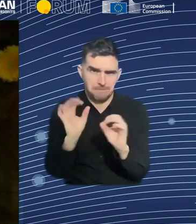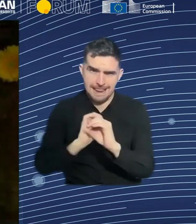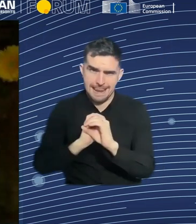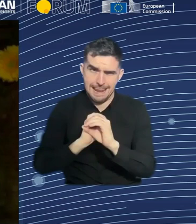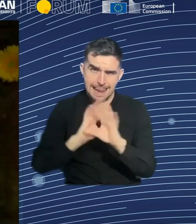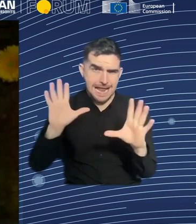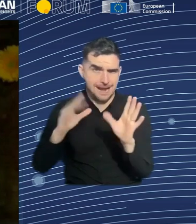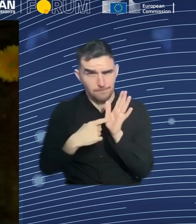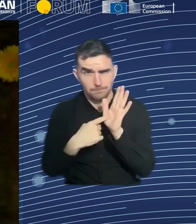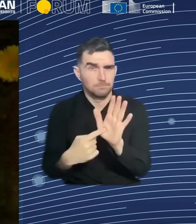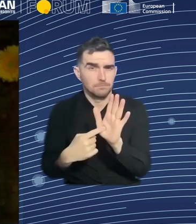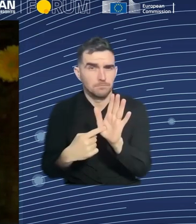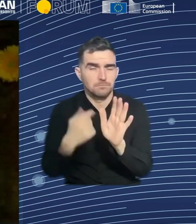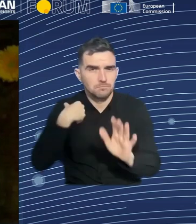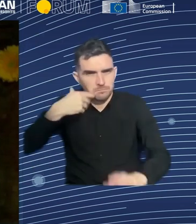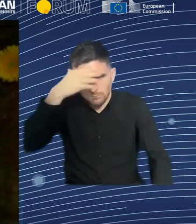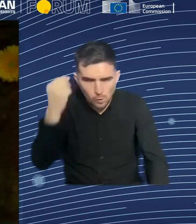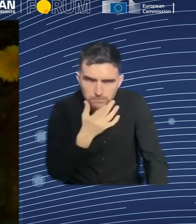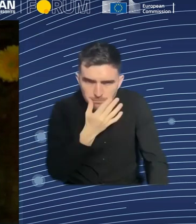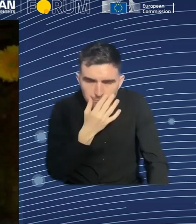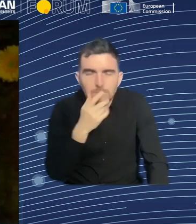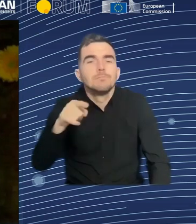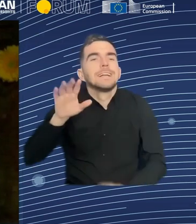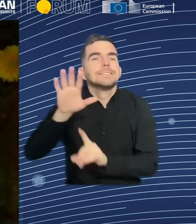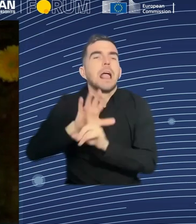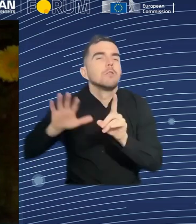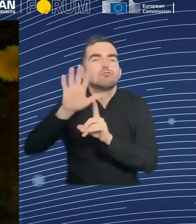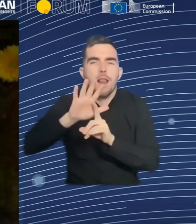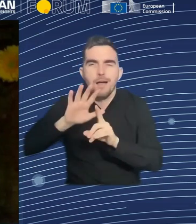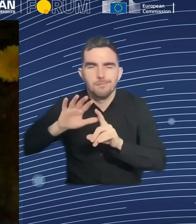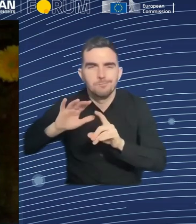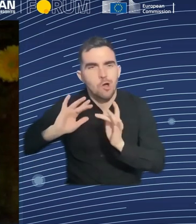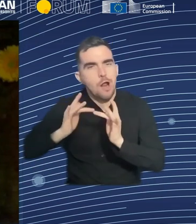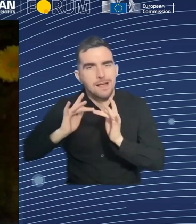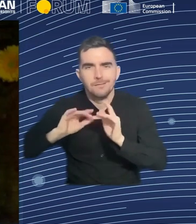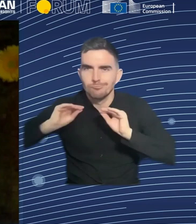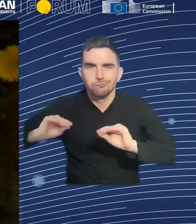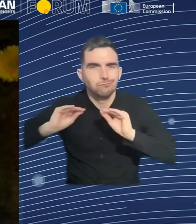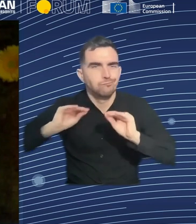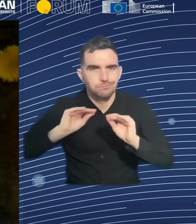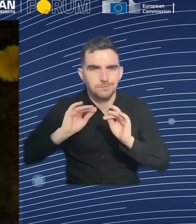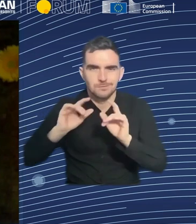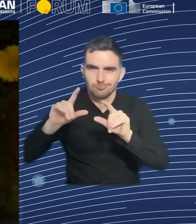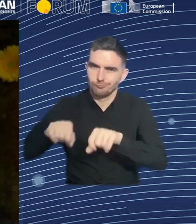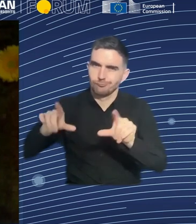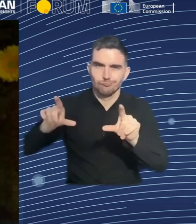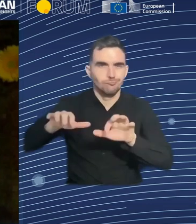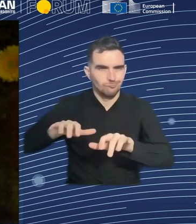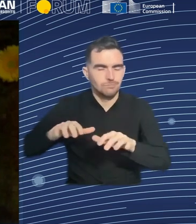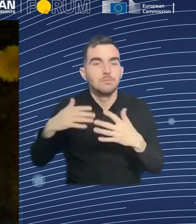the people in employment, the employees, and the employers,